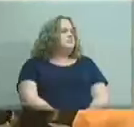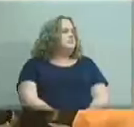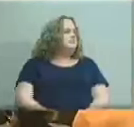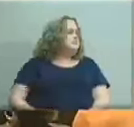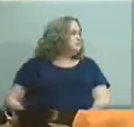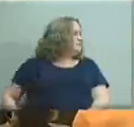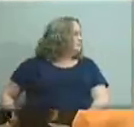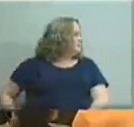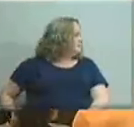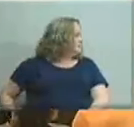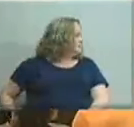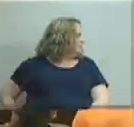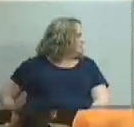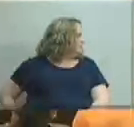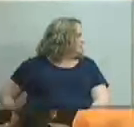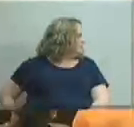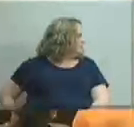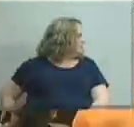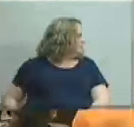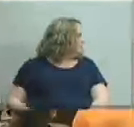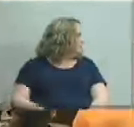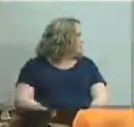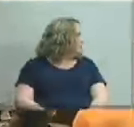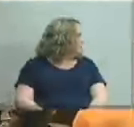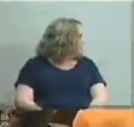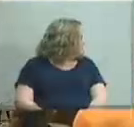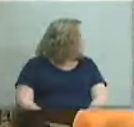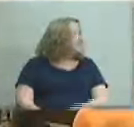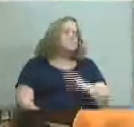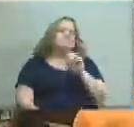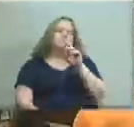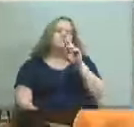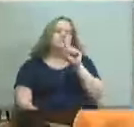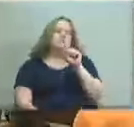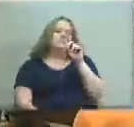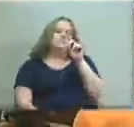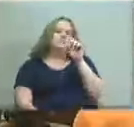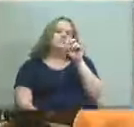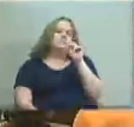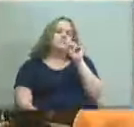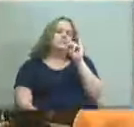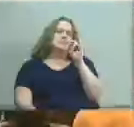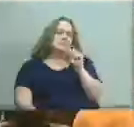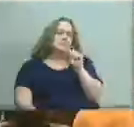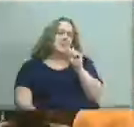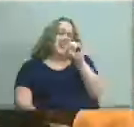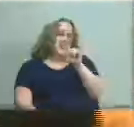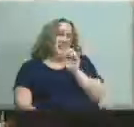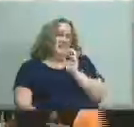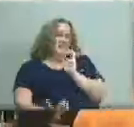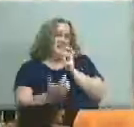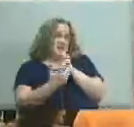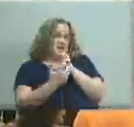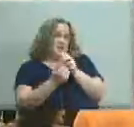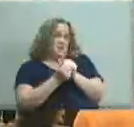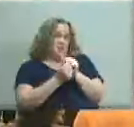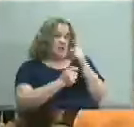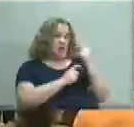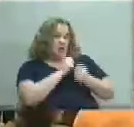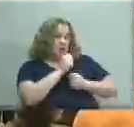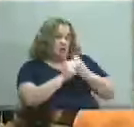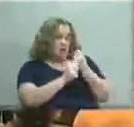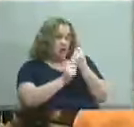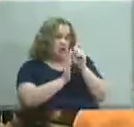for the academy at shawnee right the question is just do those fit with traditional church state